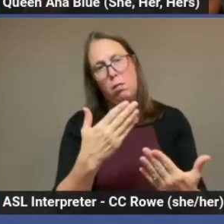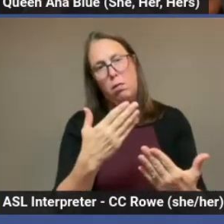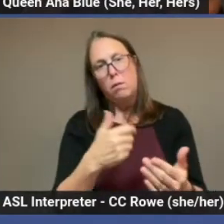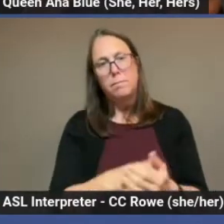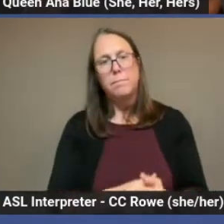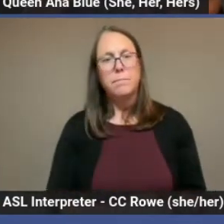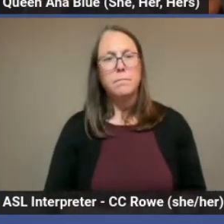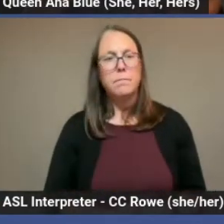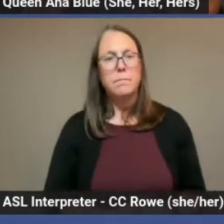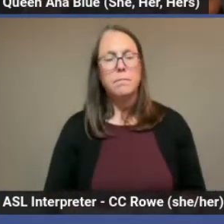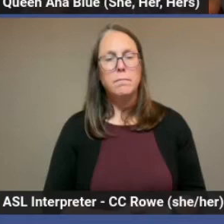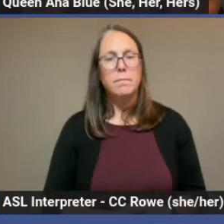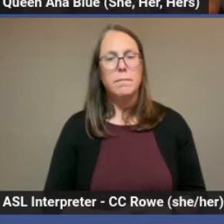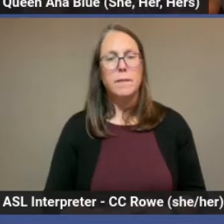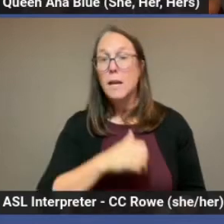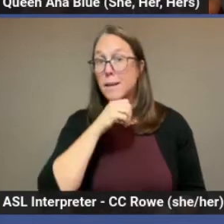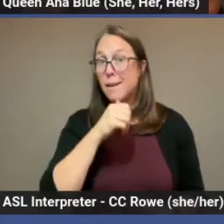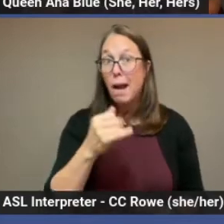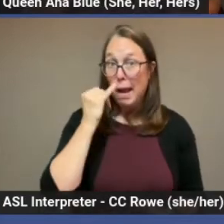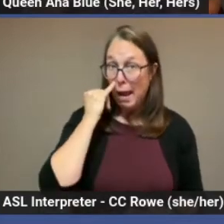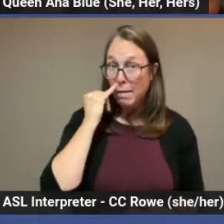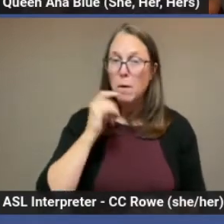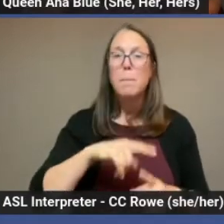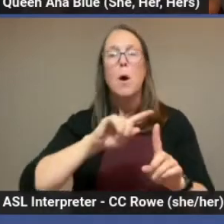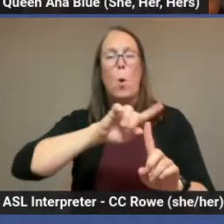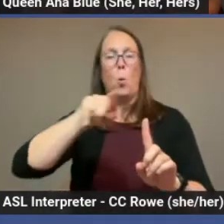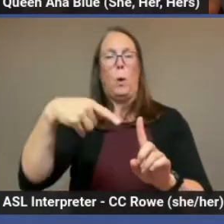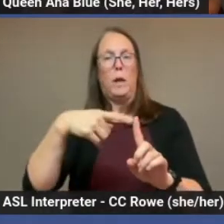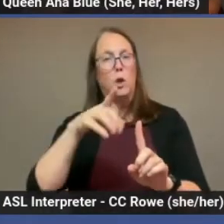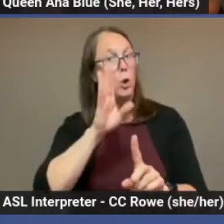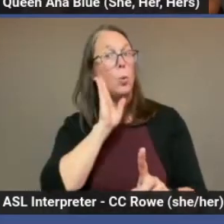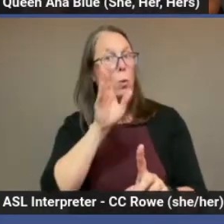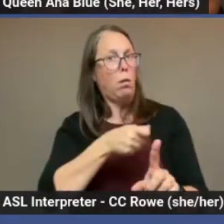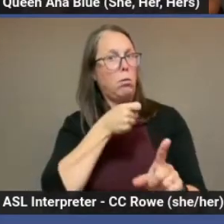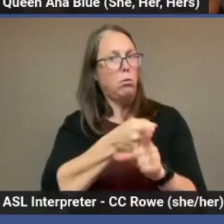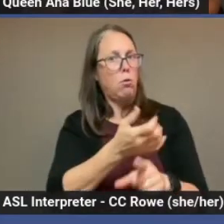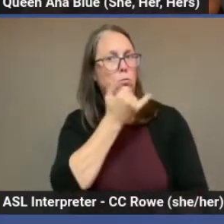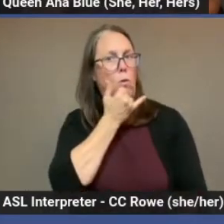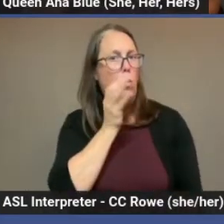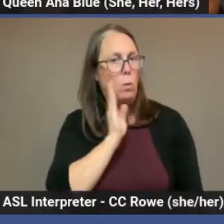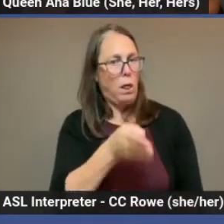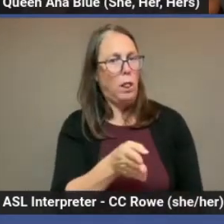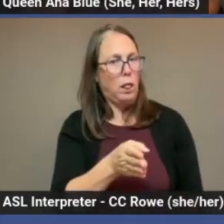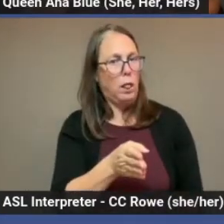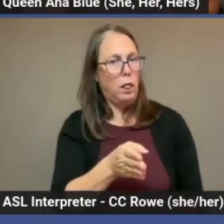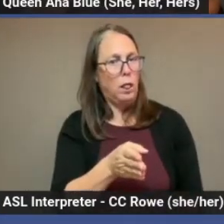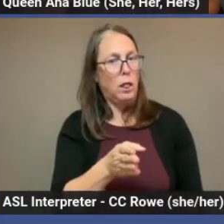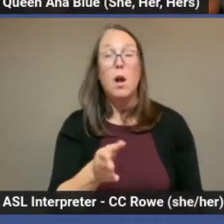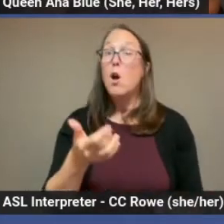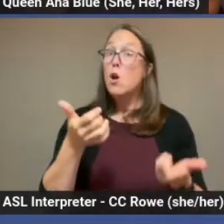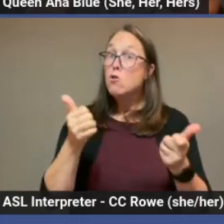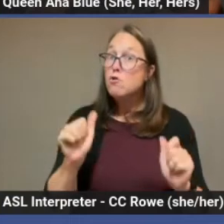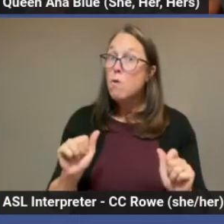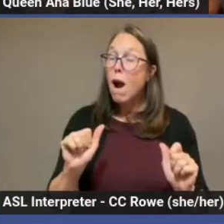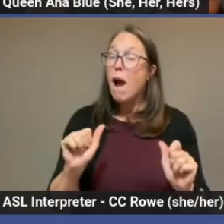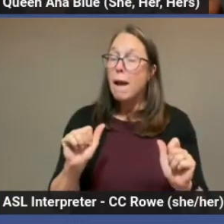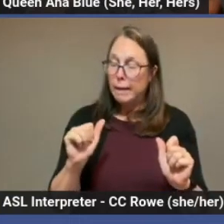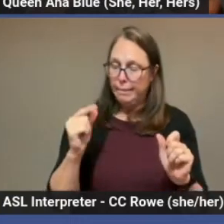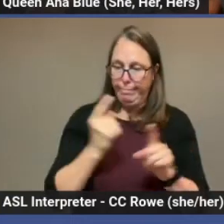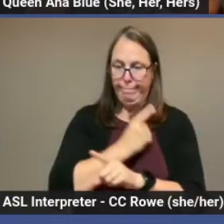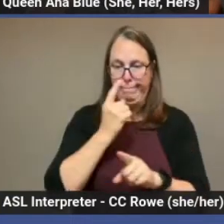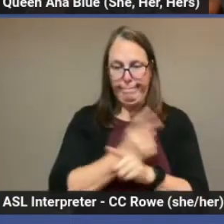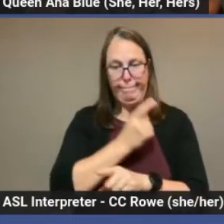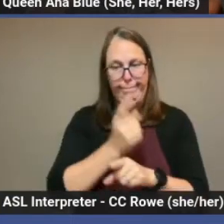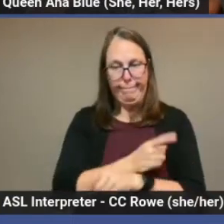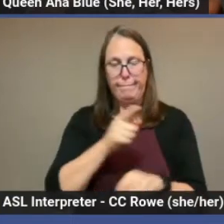And it's not if, it's when. You will be wrong. Try to be as accurate as possible.